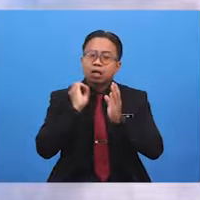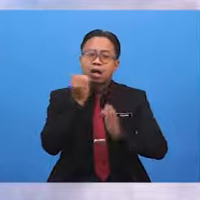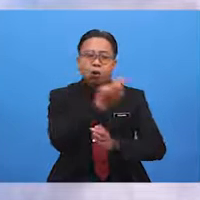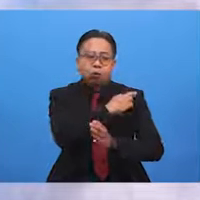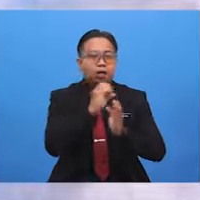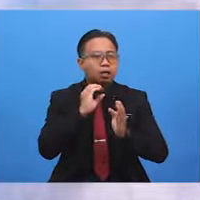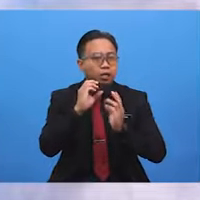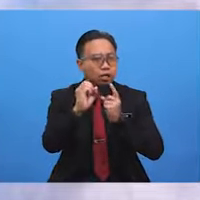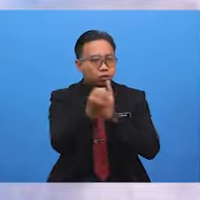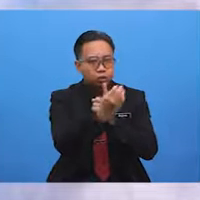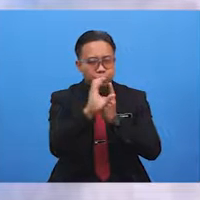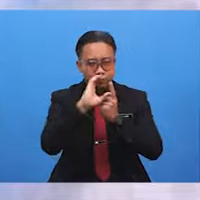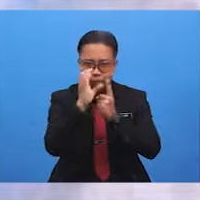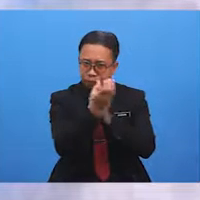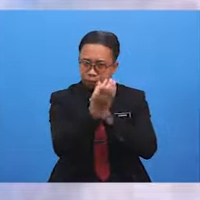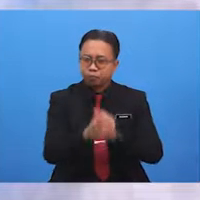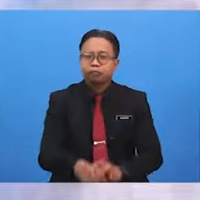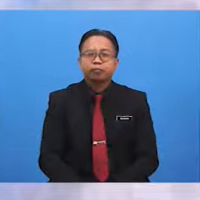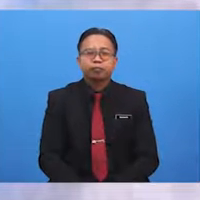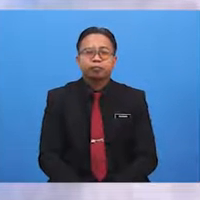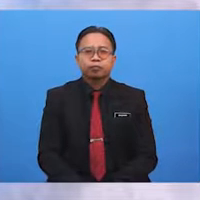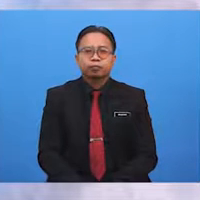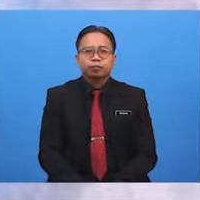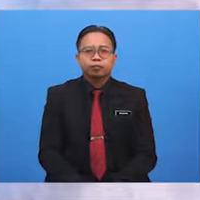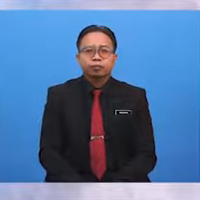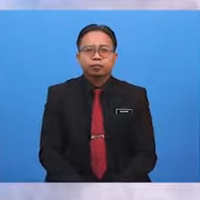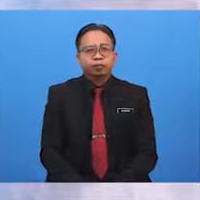Let's look at the next word, what.